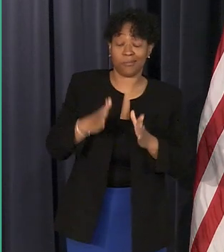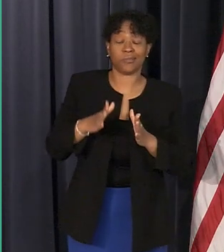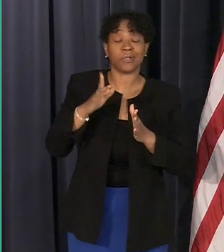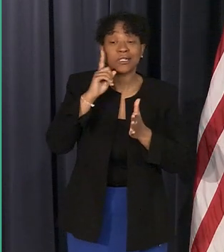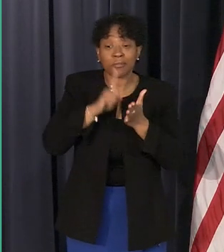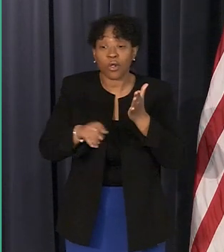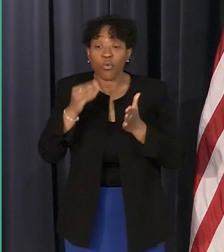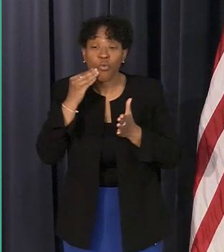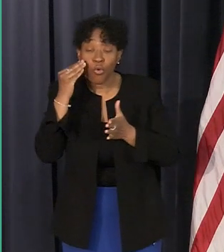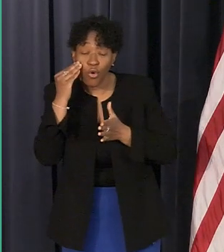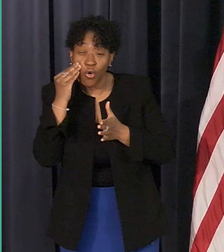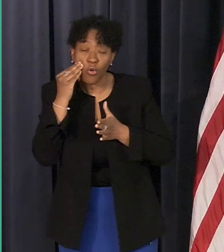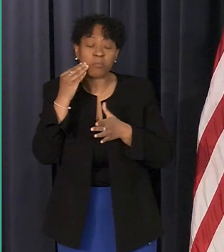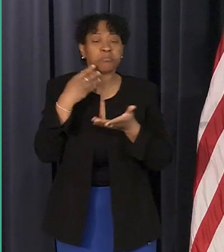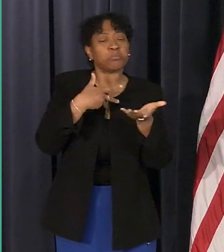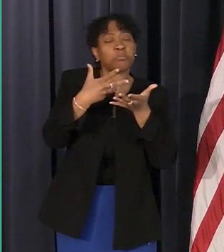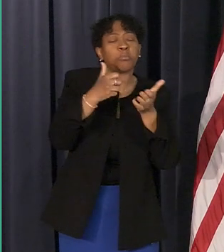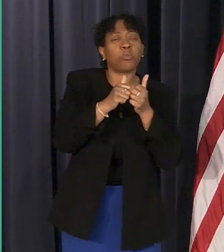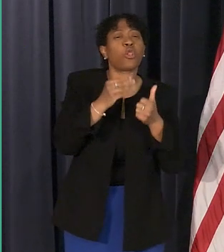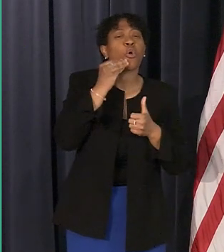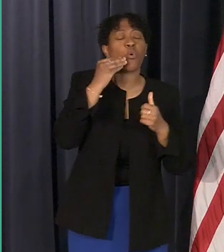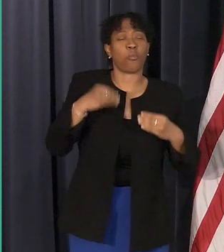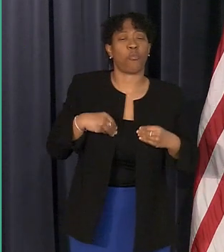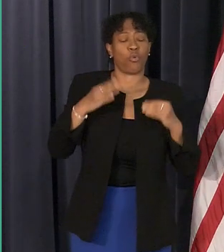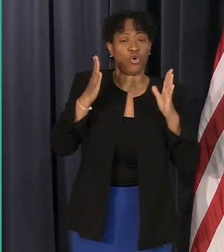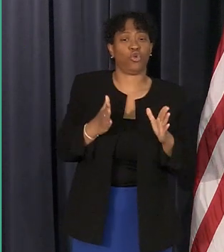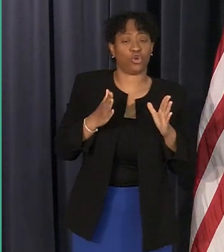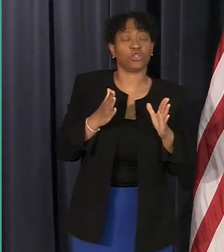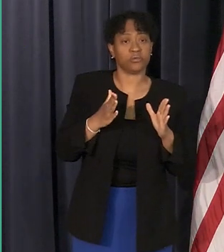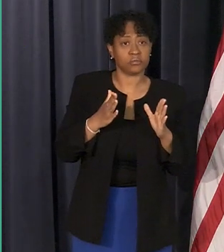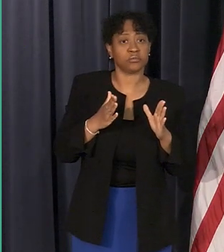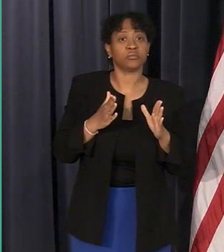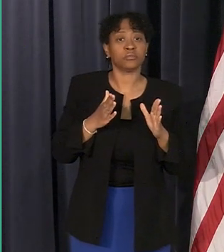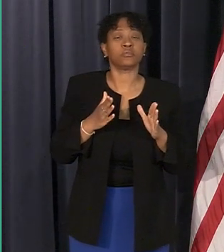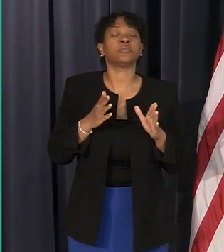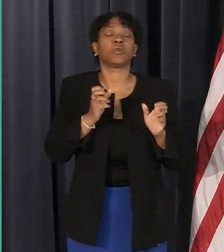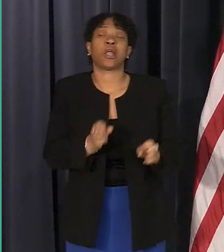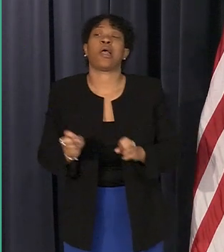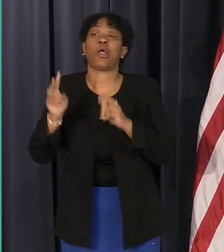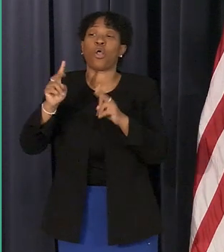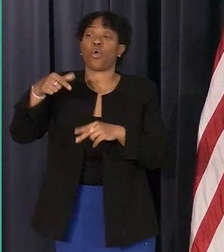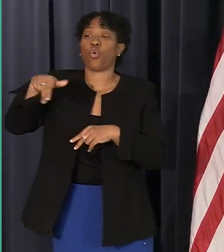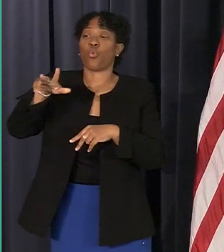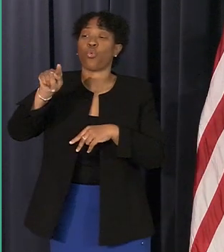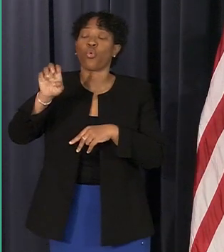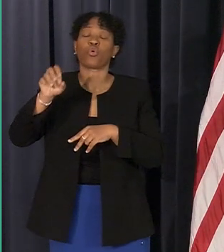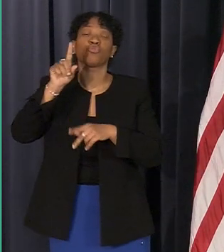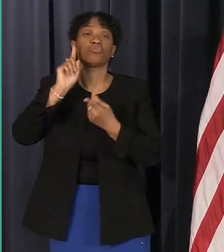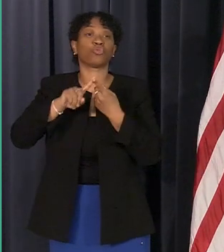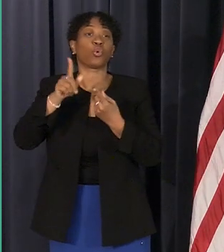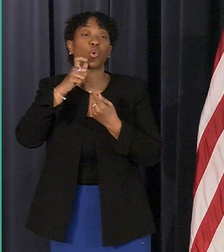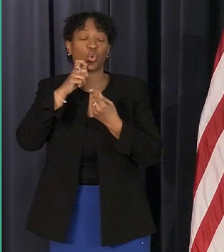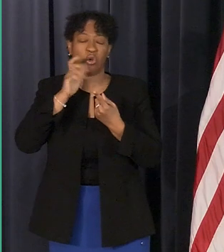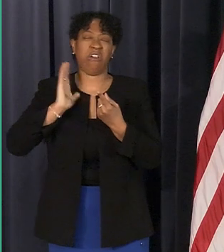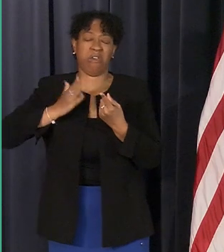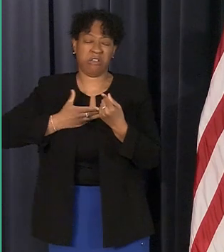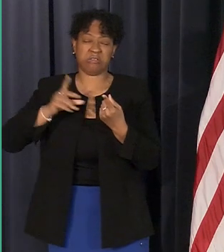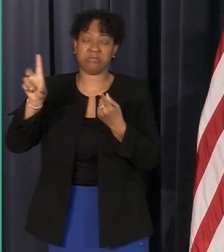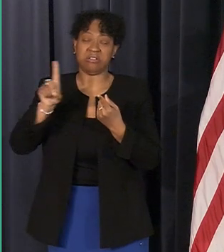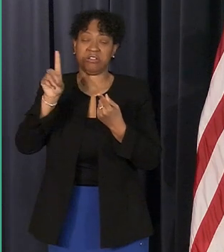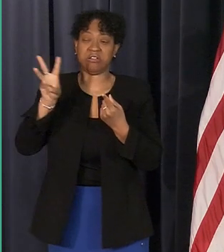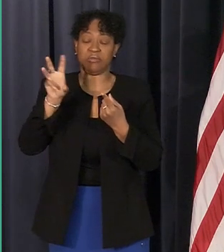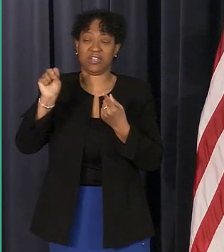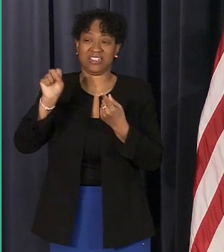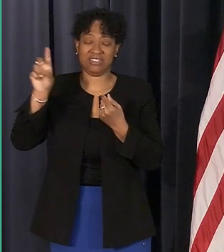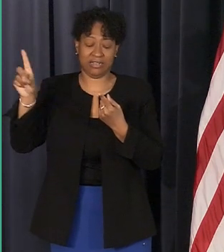and has a conversation with the homeowner uploads a quote to dwsd and gives a copy to the homeowner